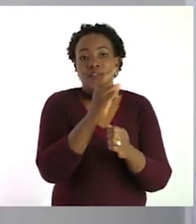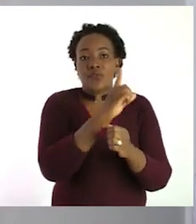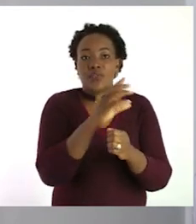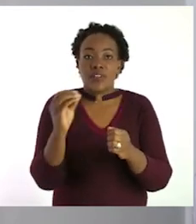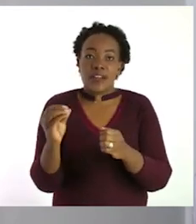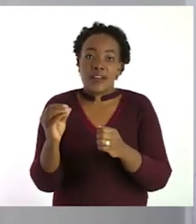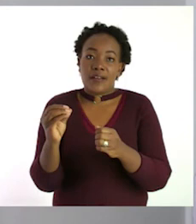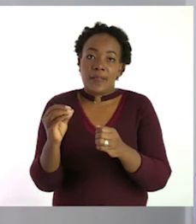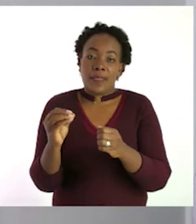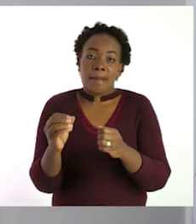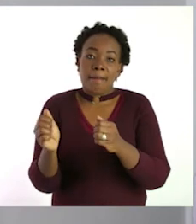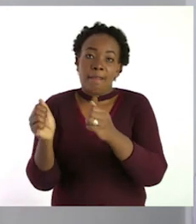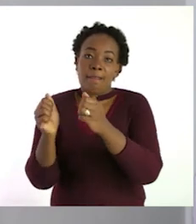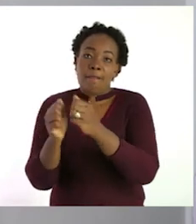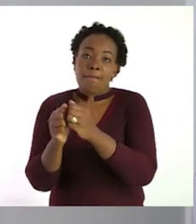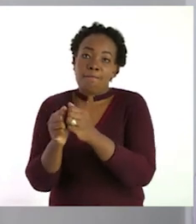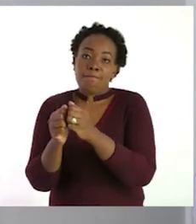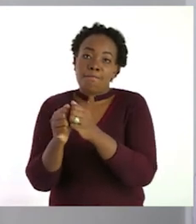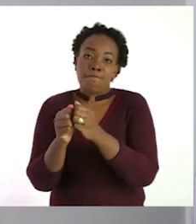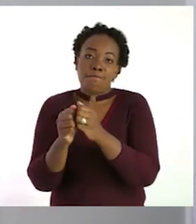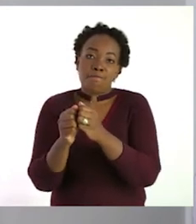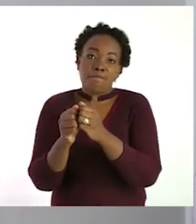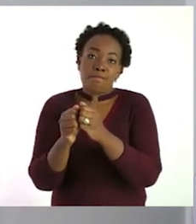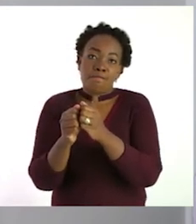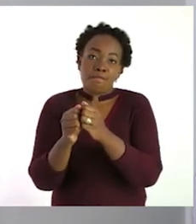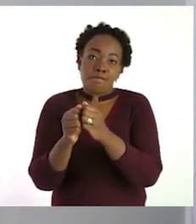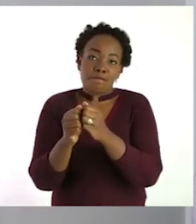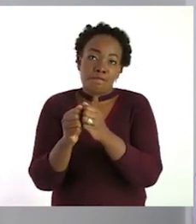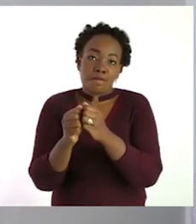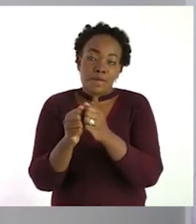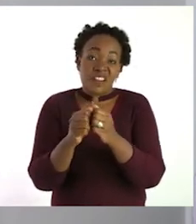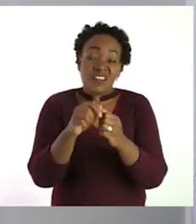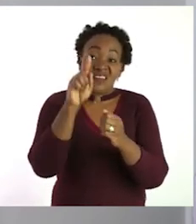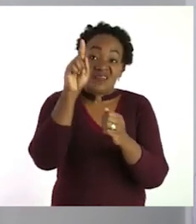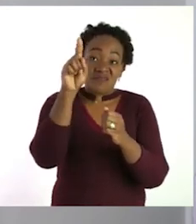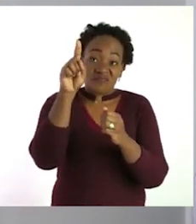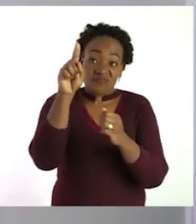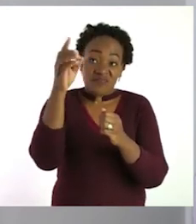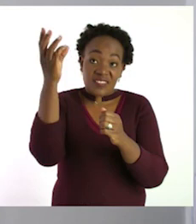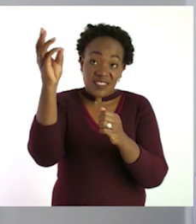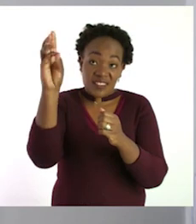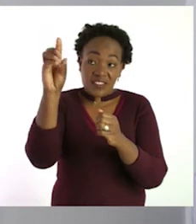So, plus, we now bring down this 6.